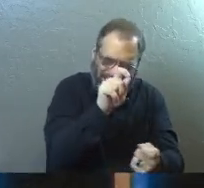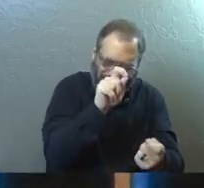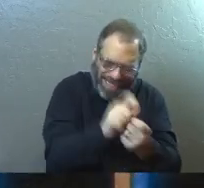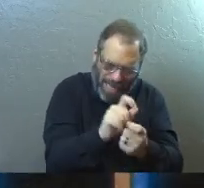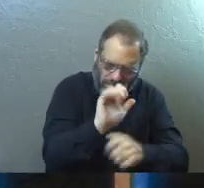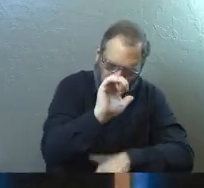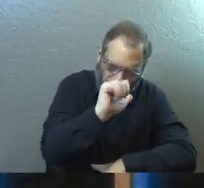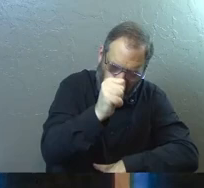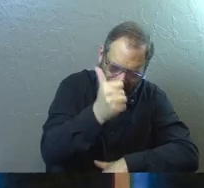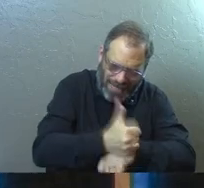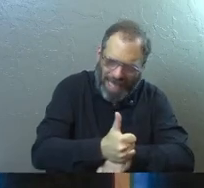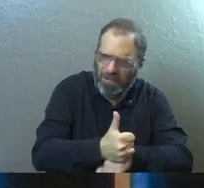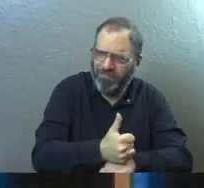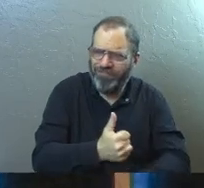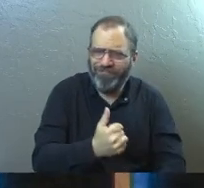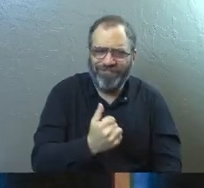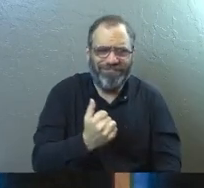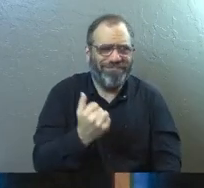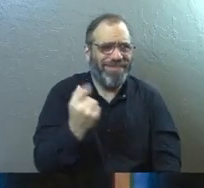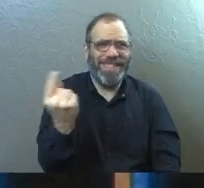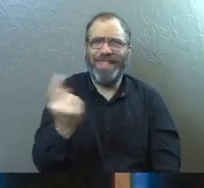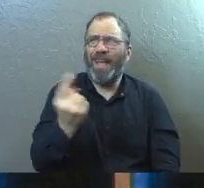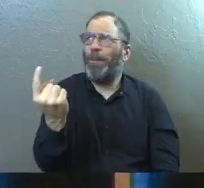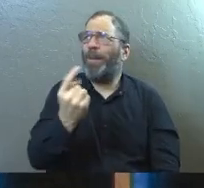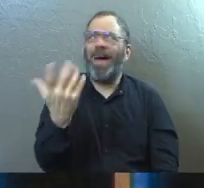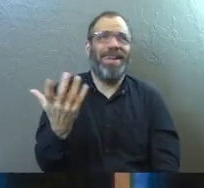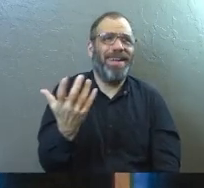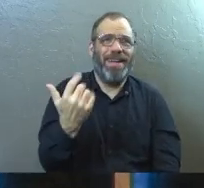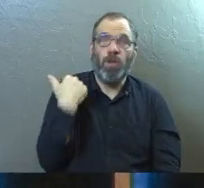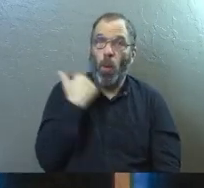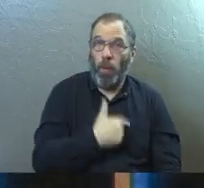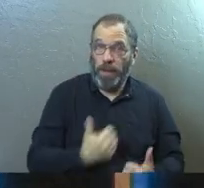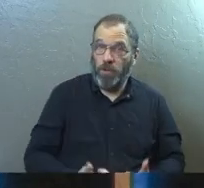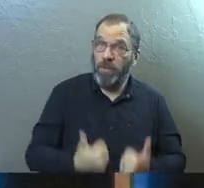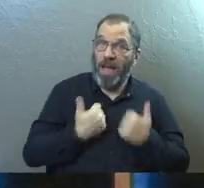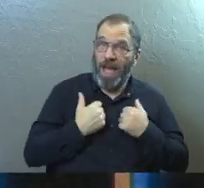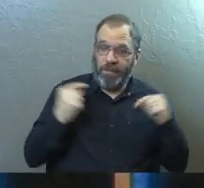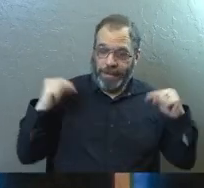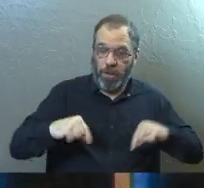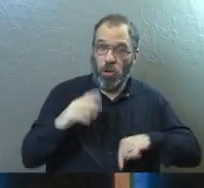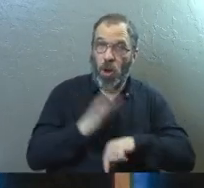set by somebody so that we could survive and thrive.